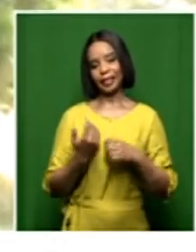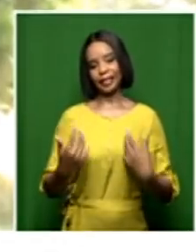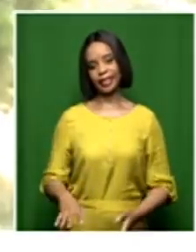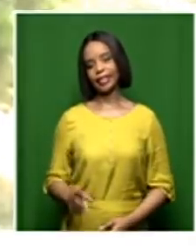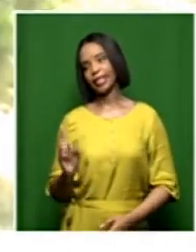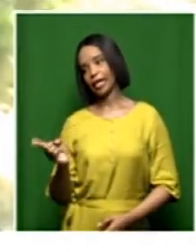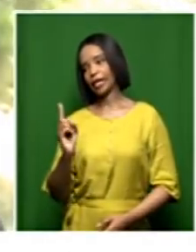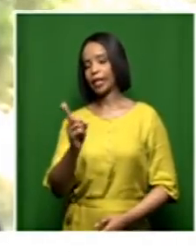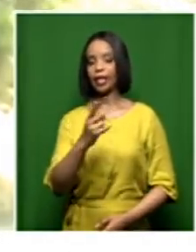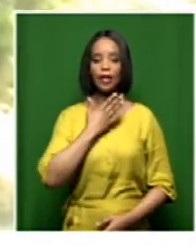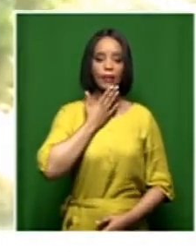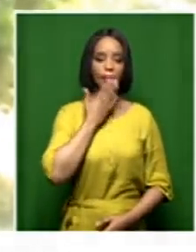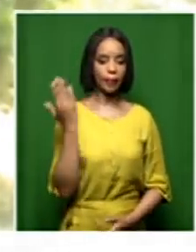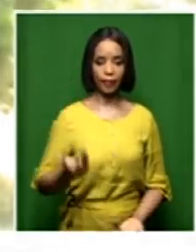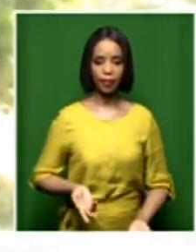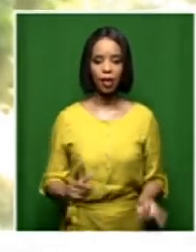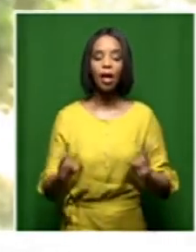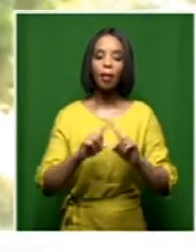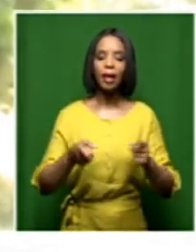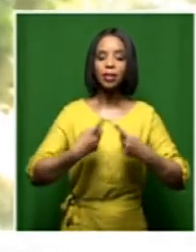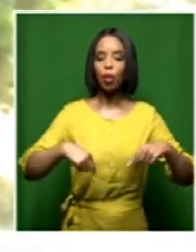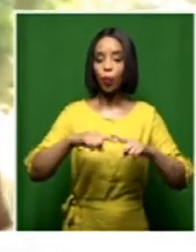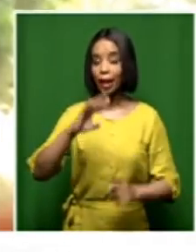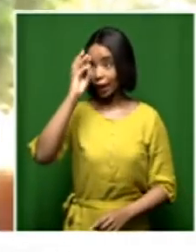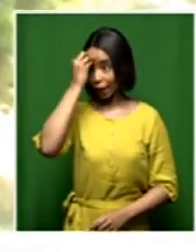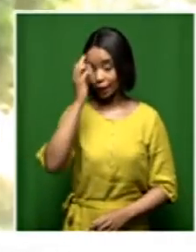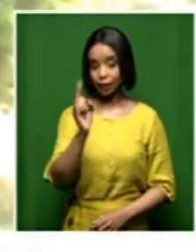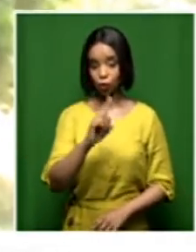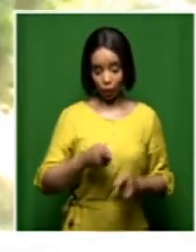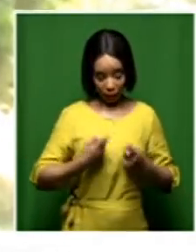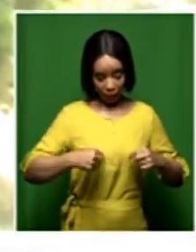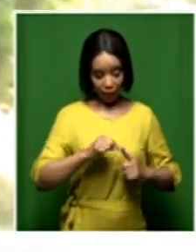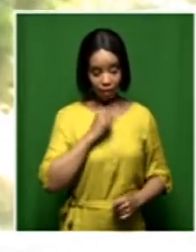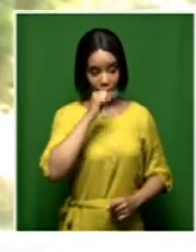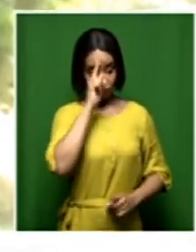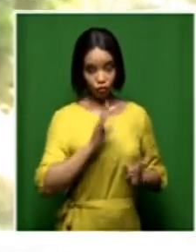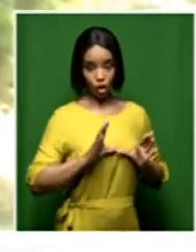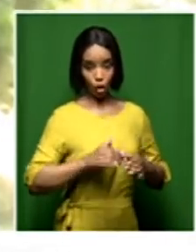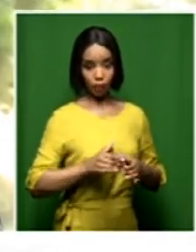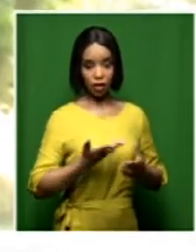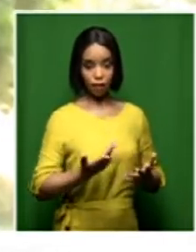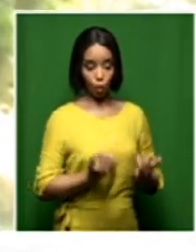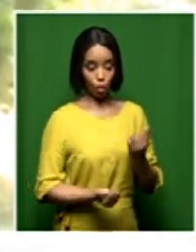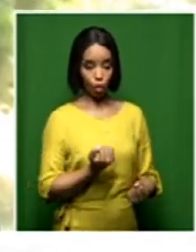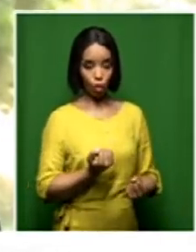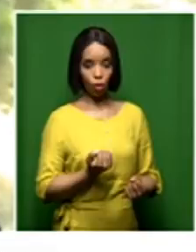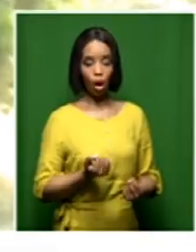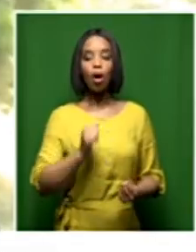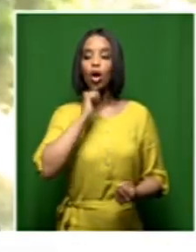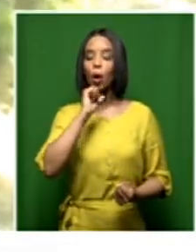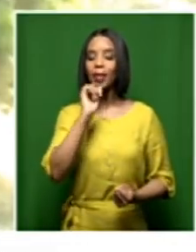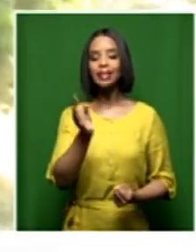But our interest as an oversight board is that whatever money we spend, we've got to see an impact